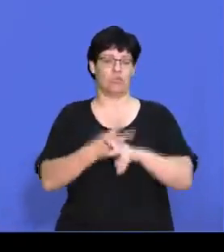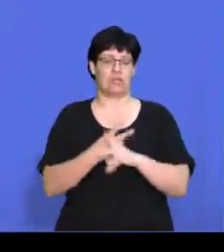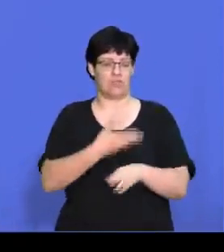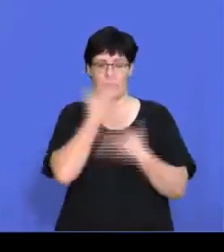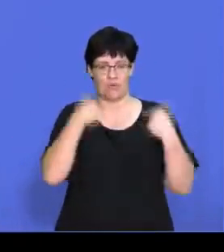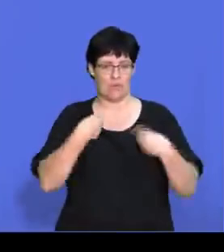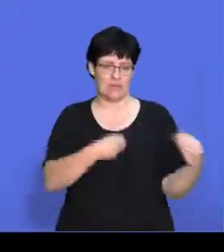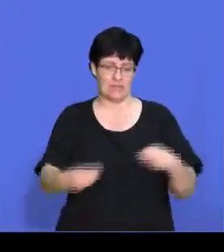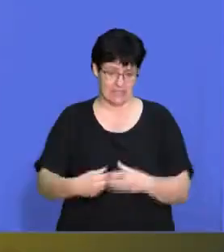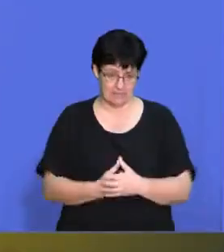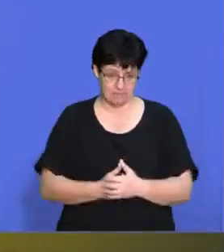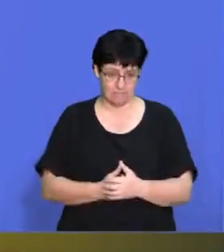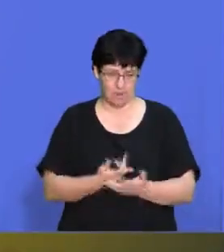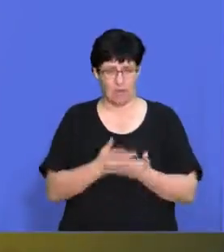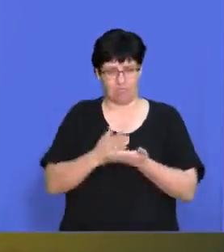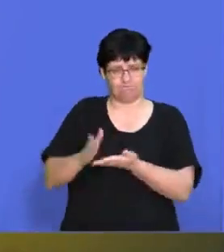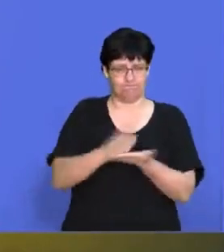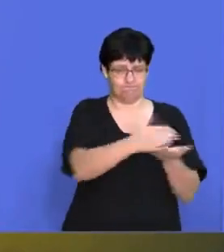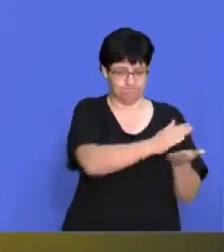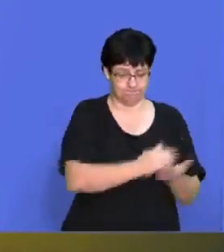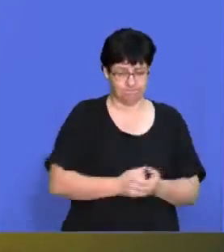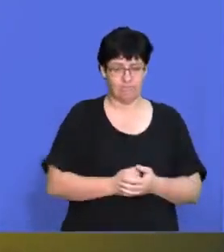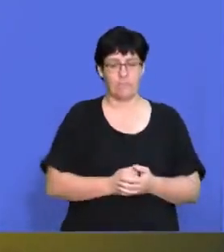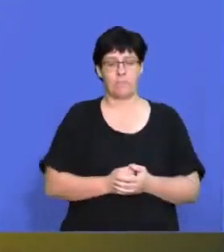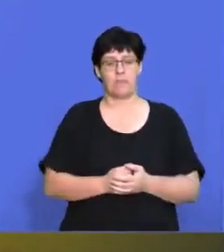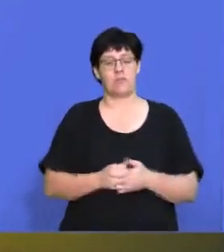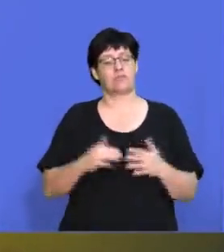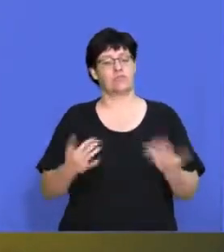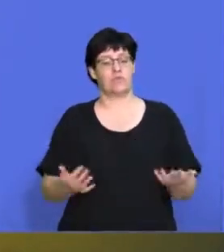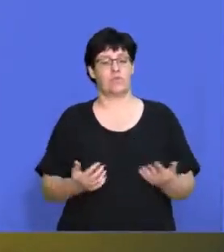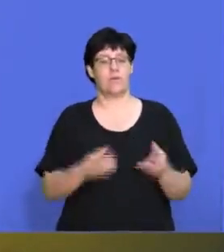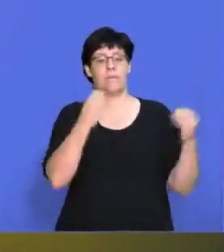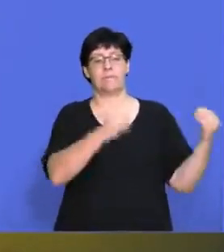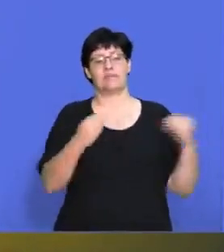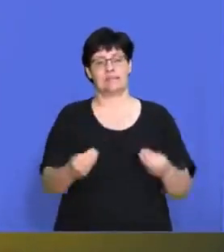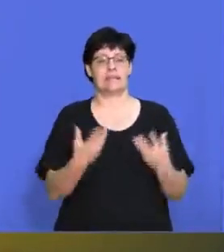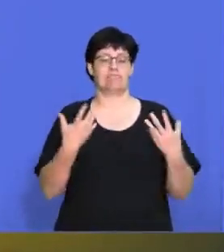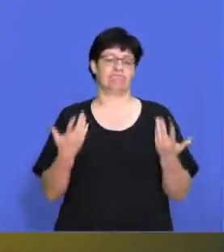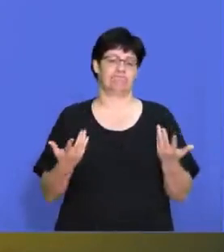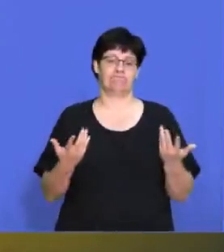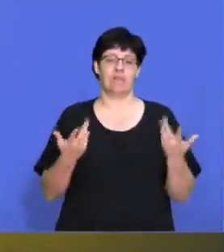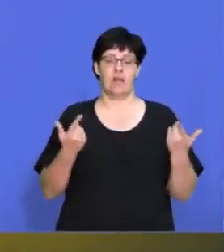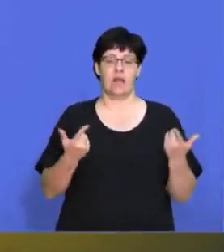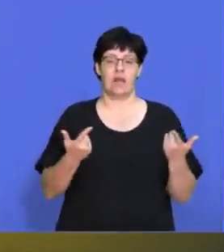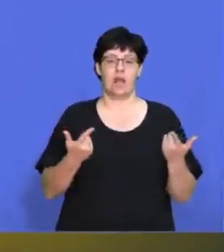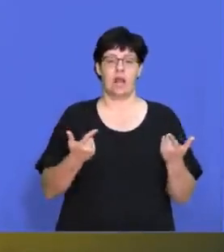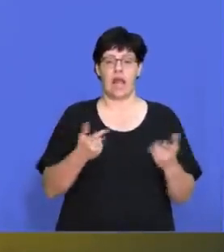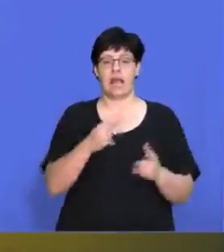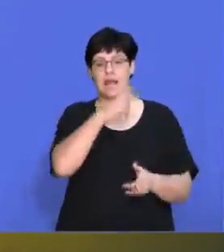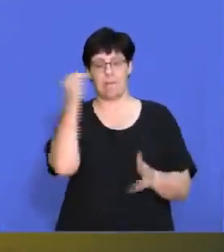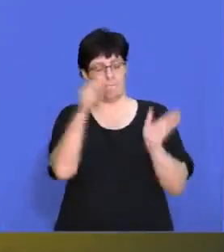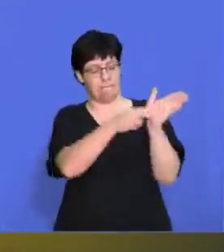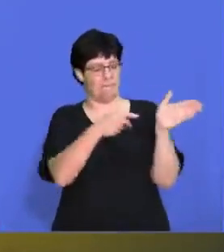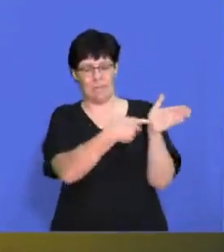the business. So a business might take a certain brand of theirs that isn't